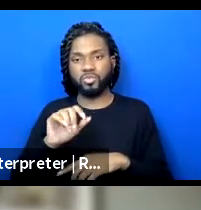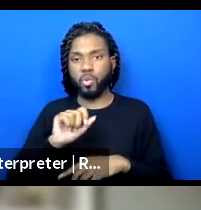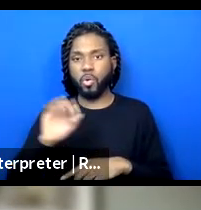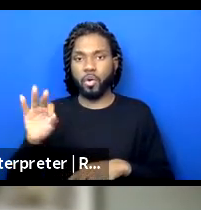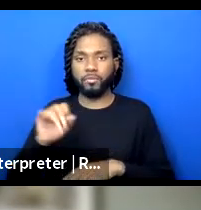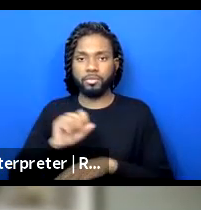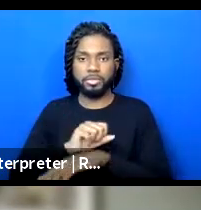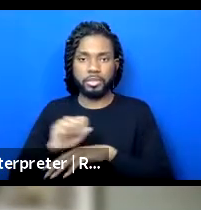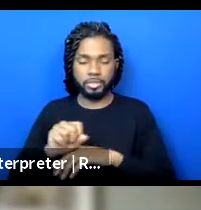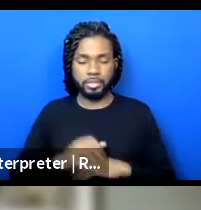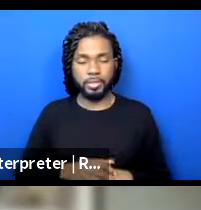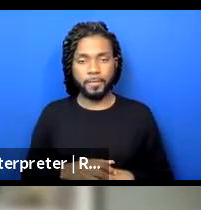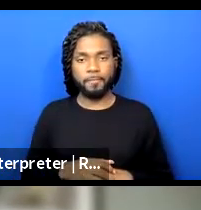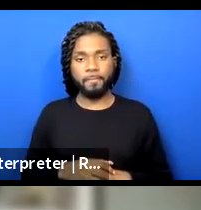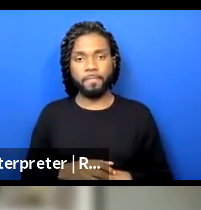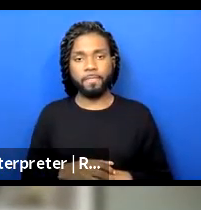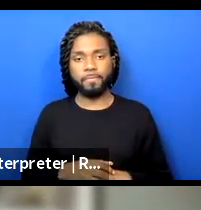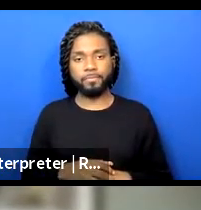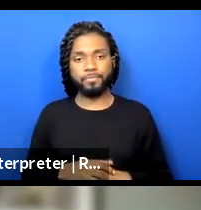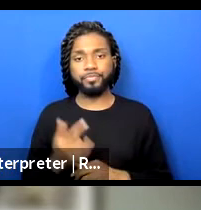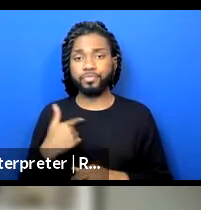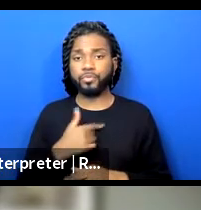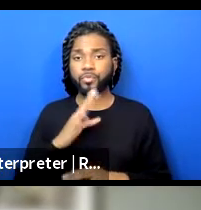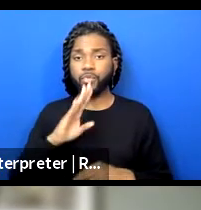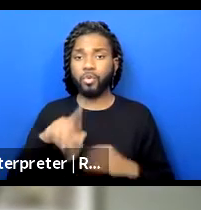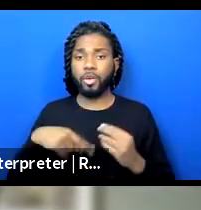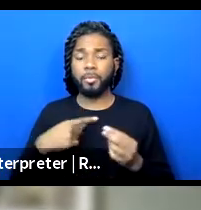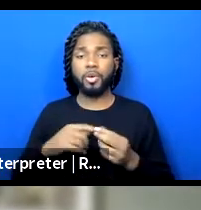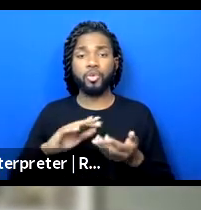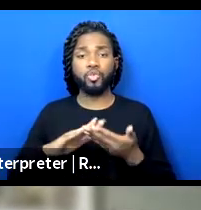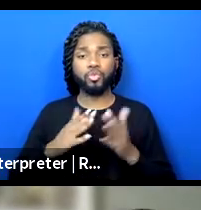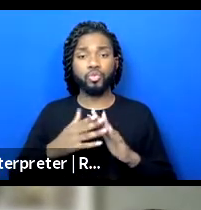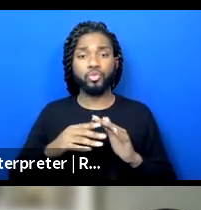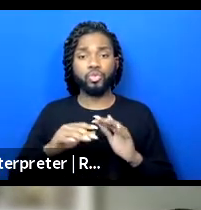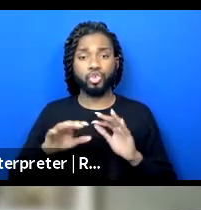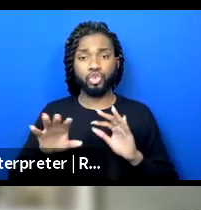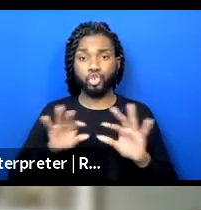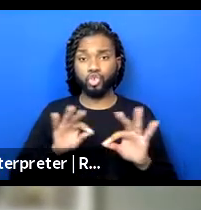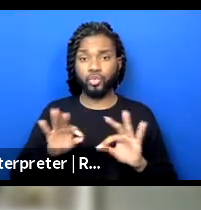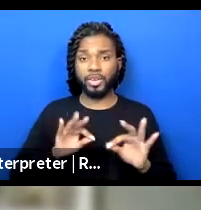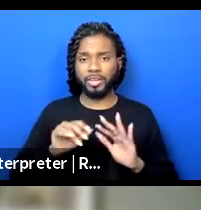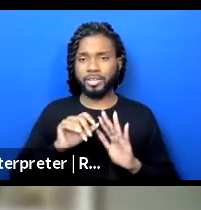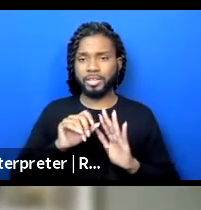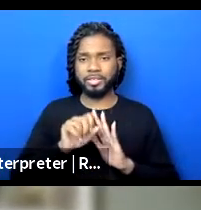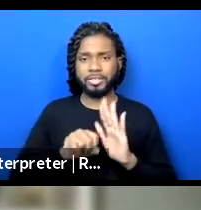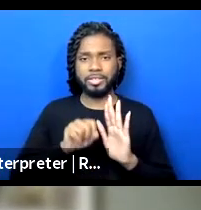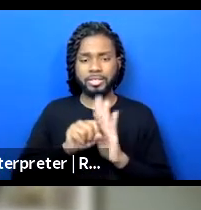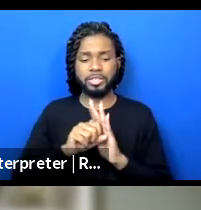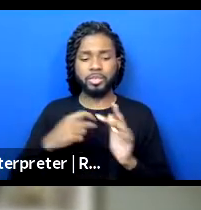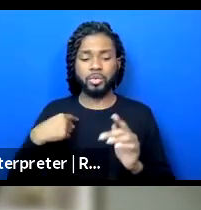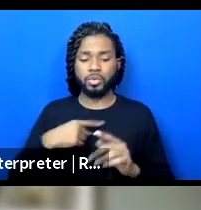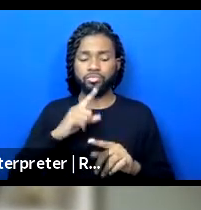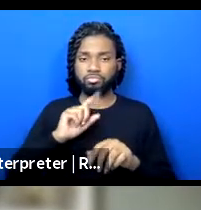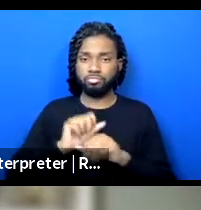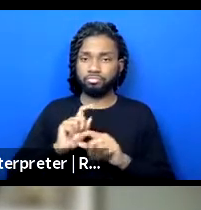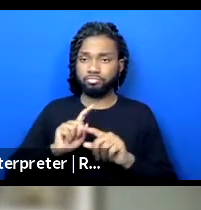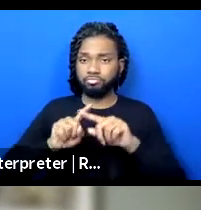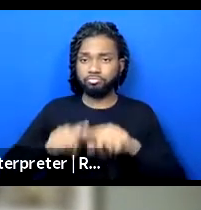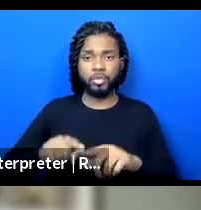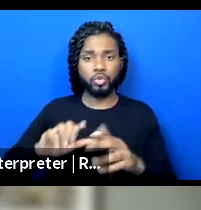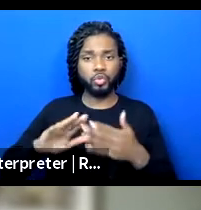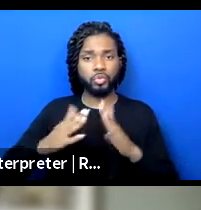We talked about community curated seasons where we really lean into the community who we are serving